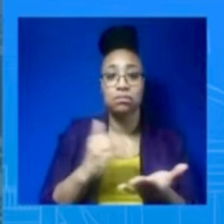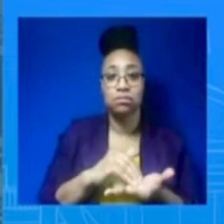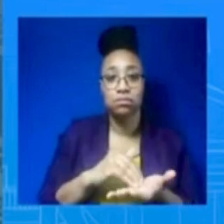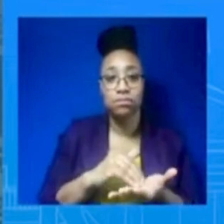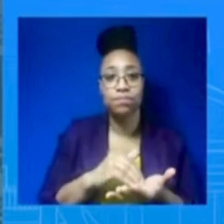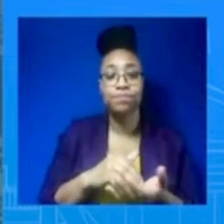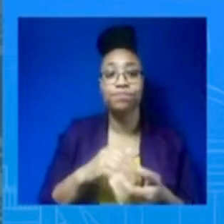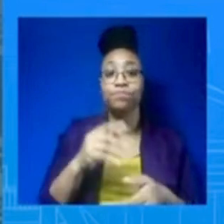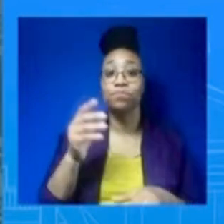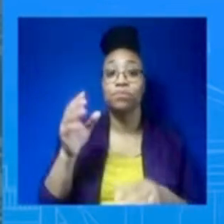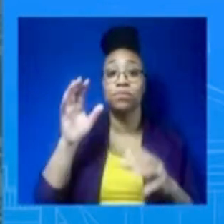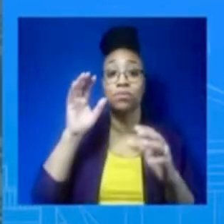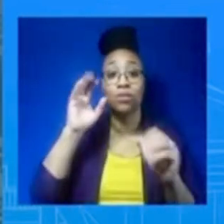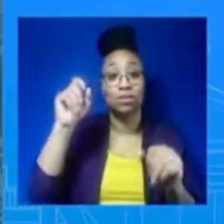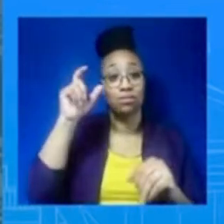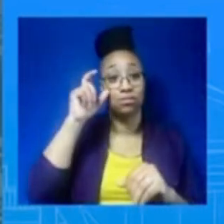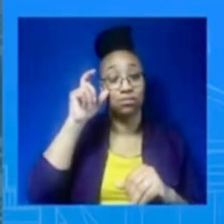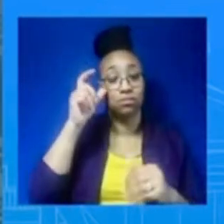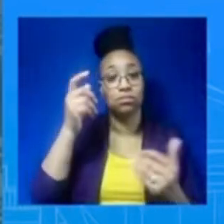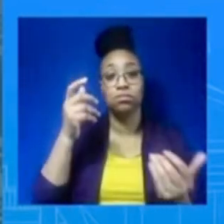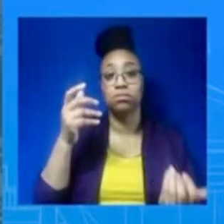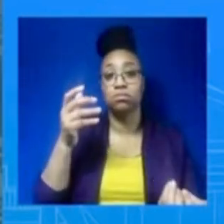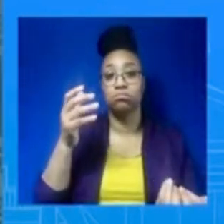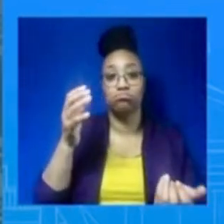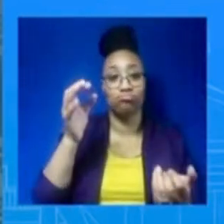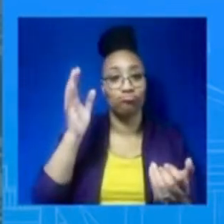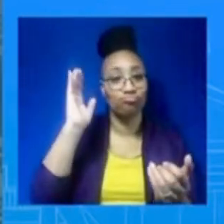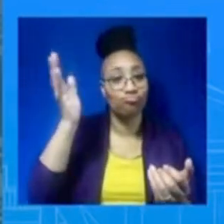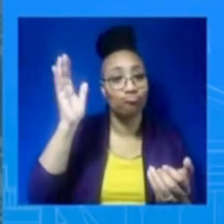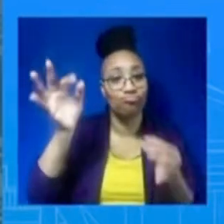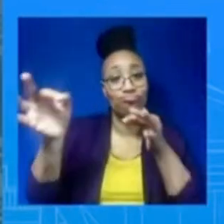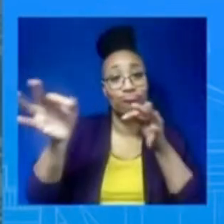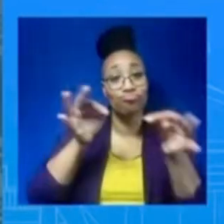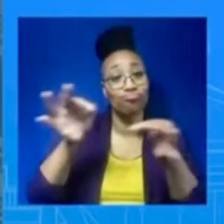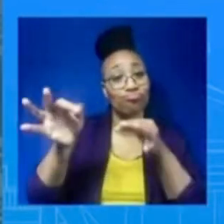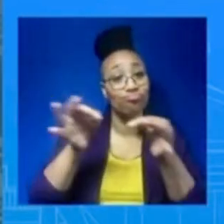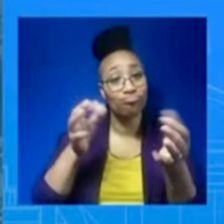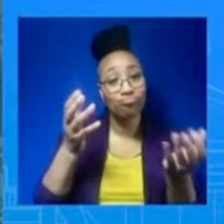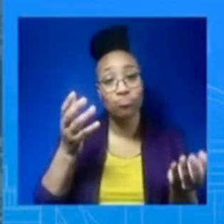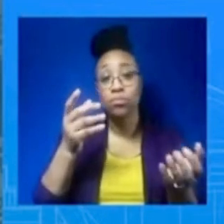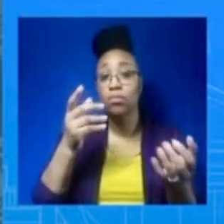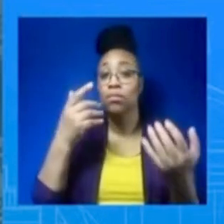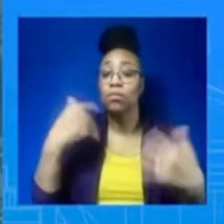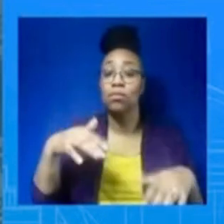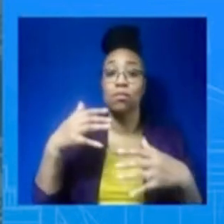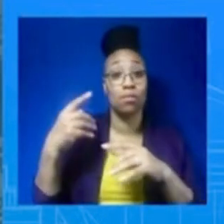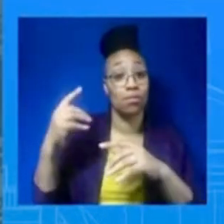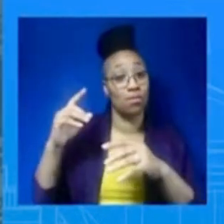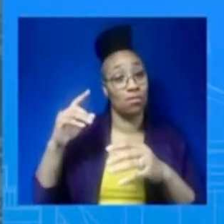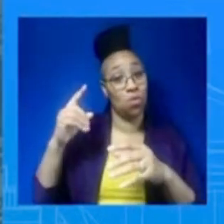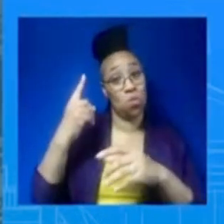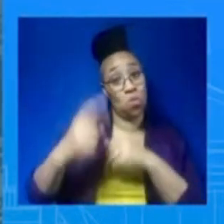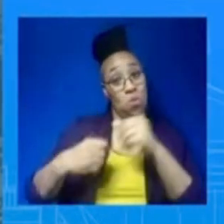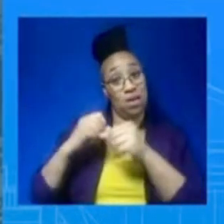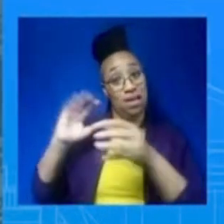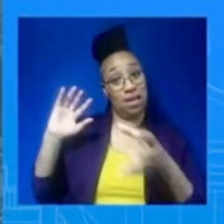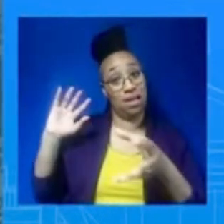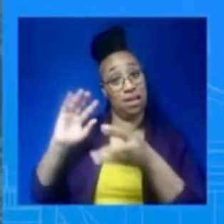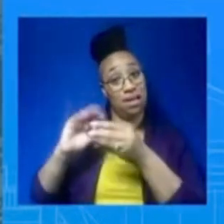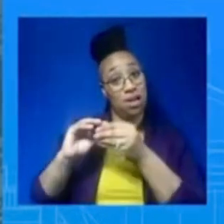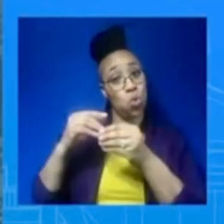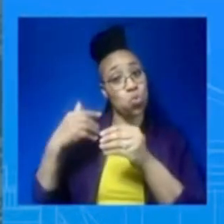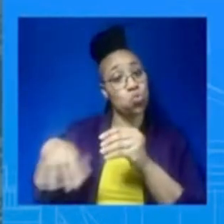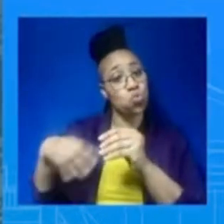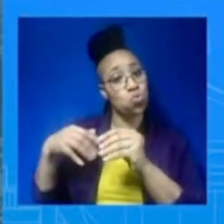As you all know, the anniversary will be a week from today of Russia's brutal war against Ukraine. Don't have anything else, any further